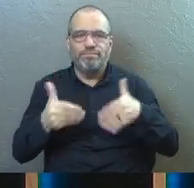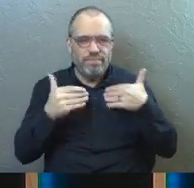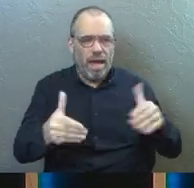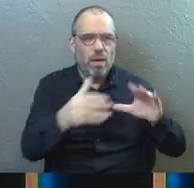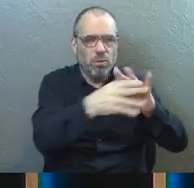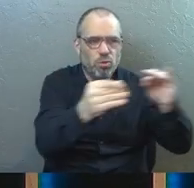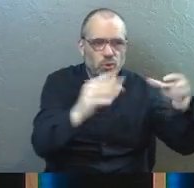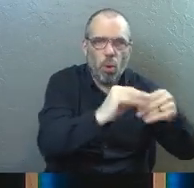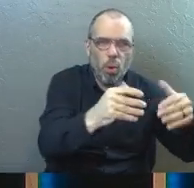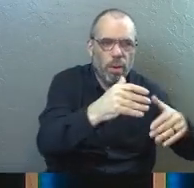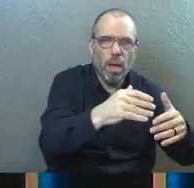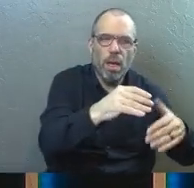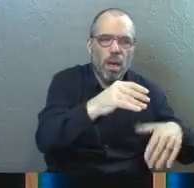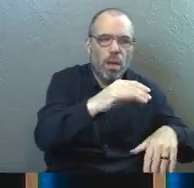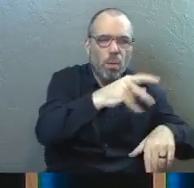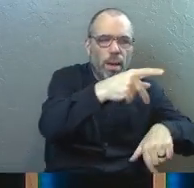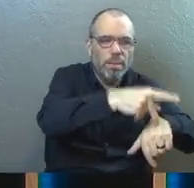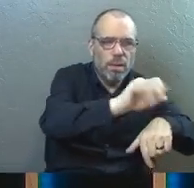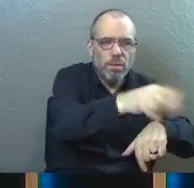narrative, the story.